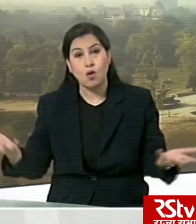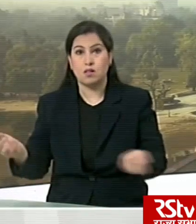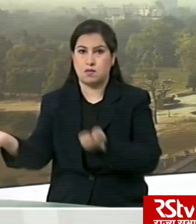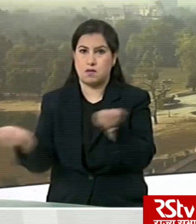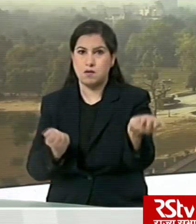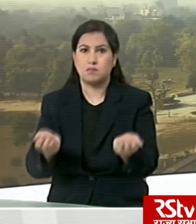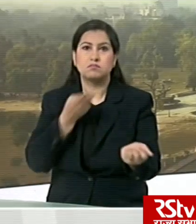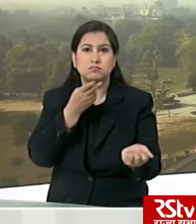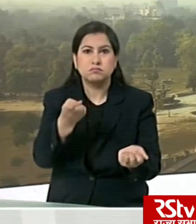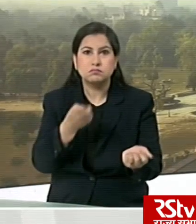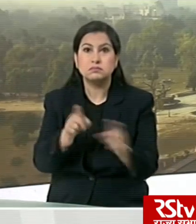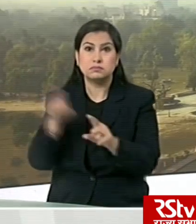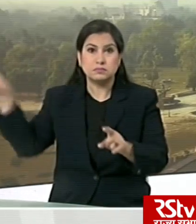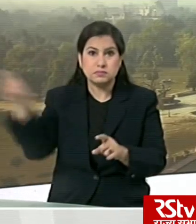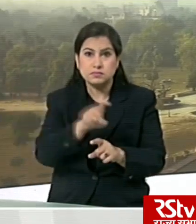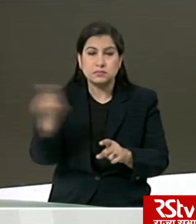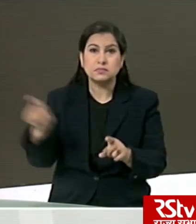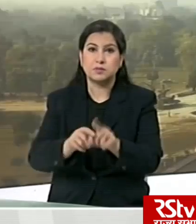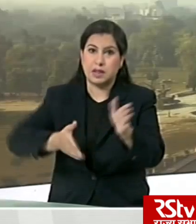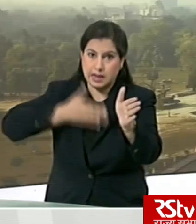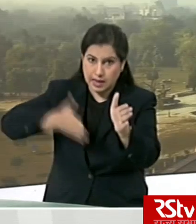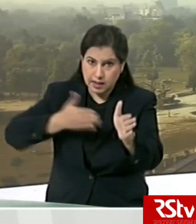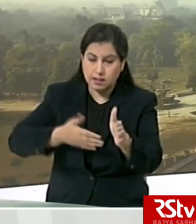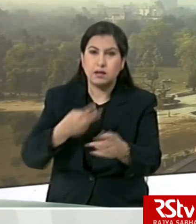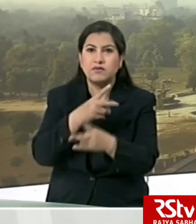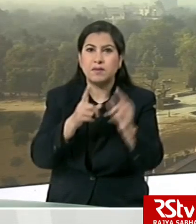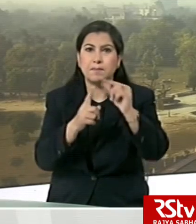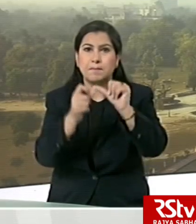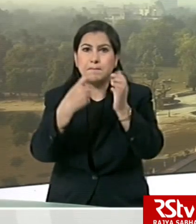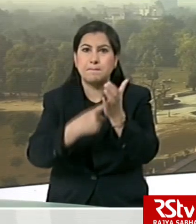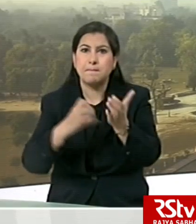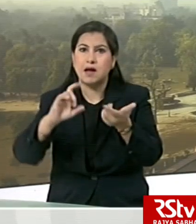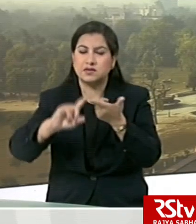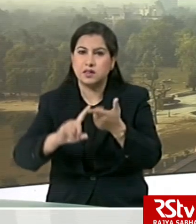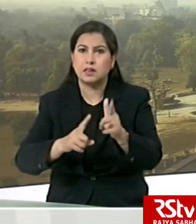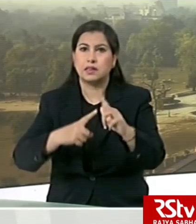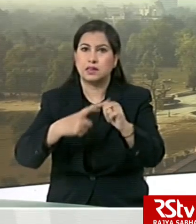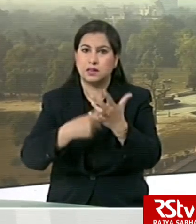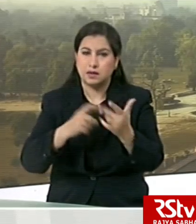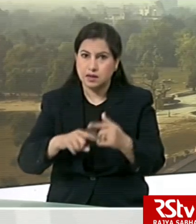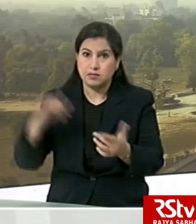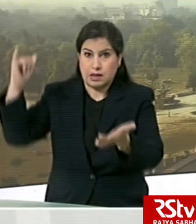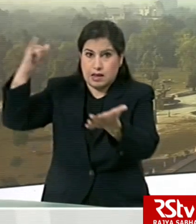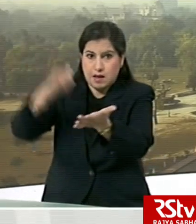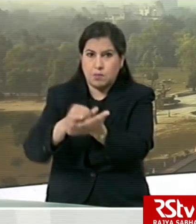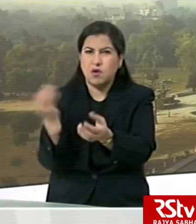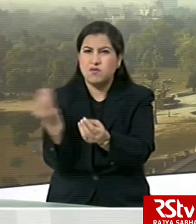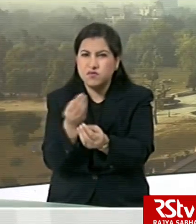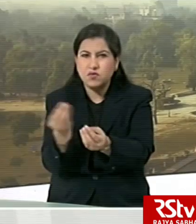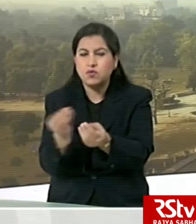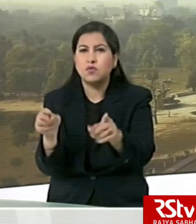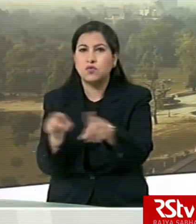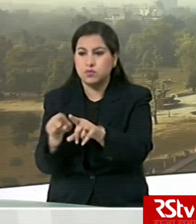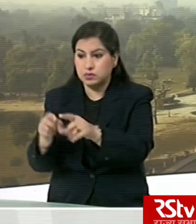has been allowed. The transportation of goods by rail and parcel trains and the airports and related facilities for